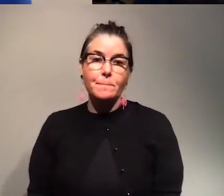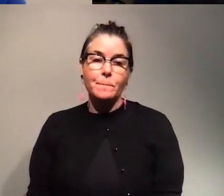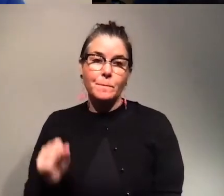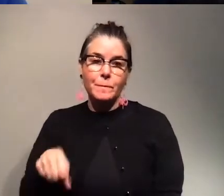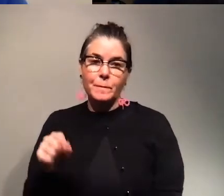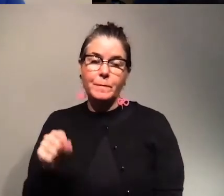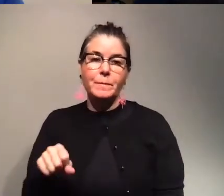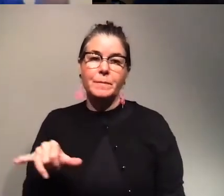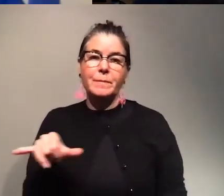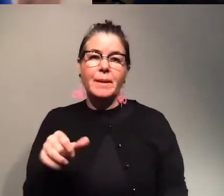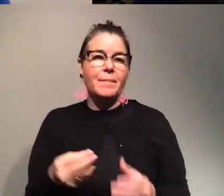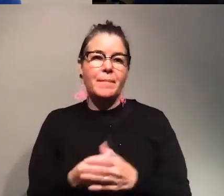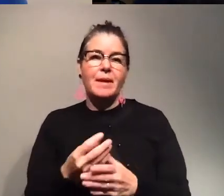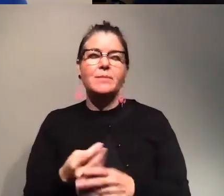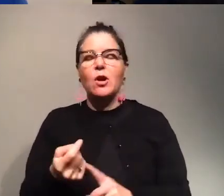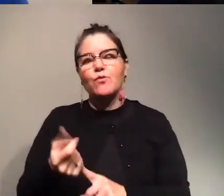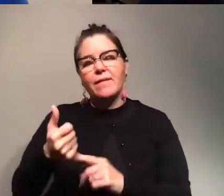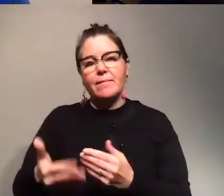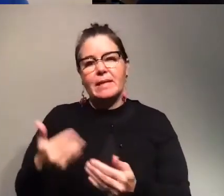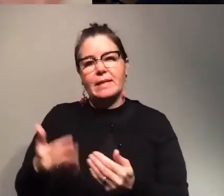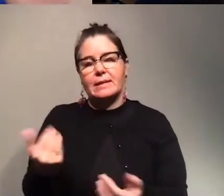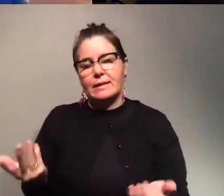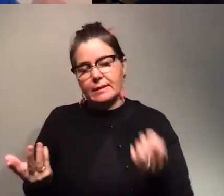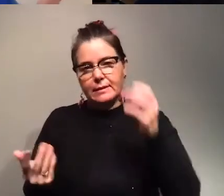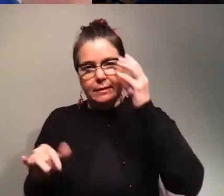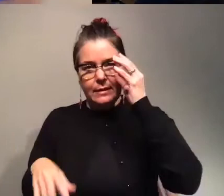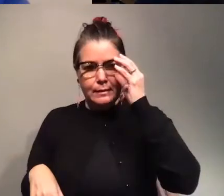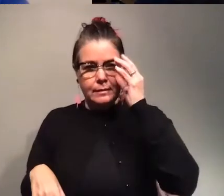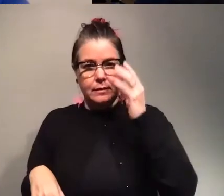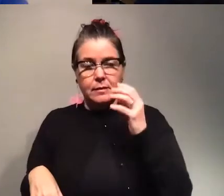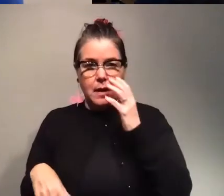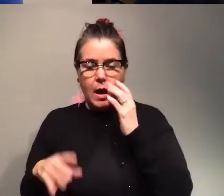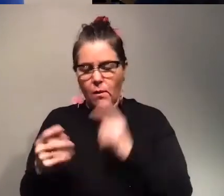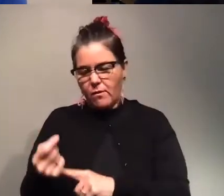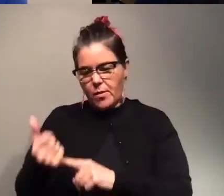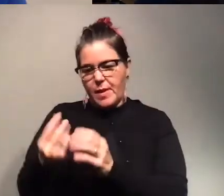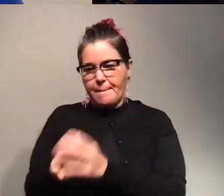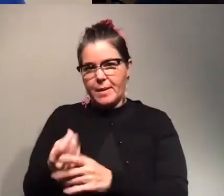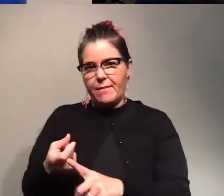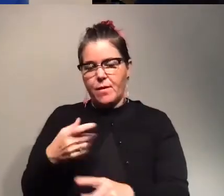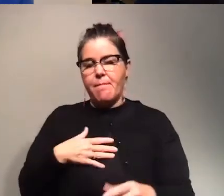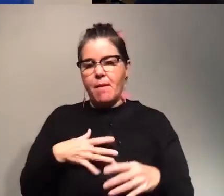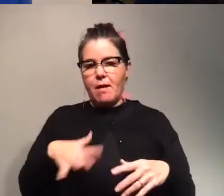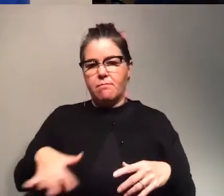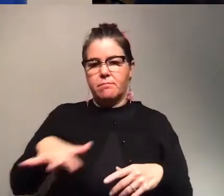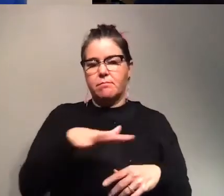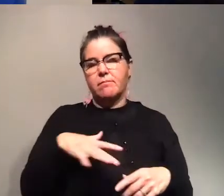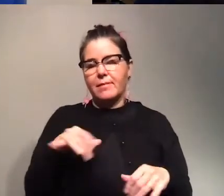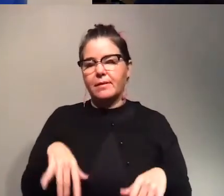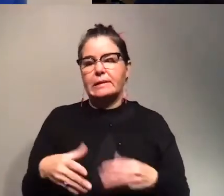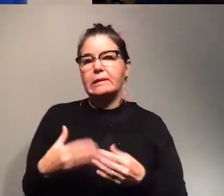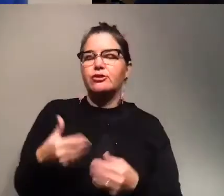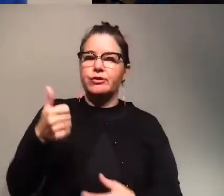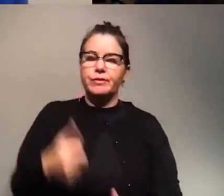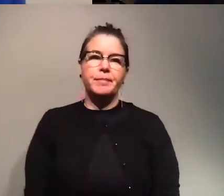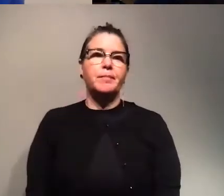is that you can get rid of them easily and then just like they're like okay i will remove this plant from my crop etc yeah yeah so